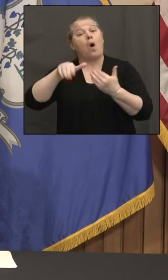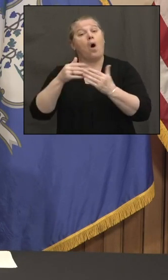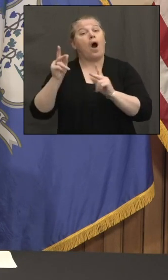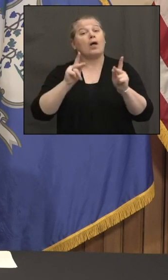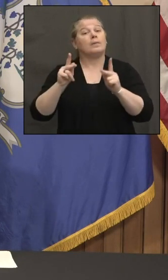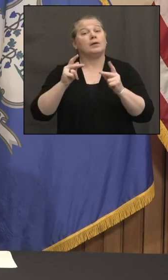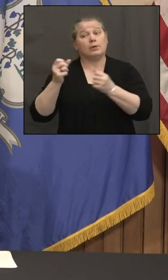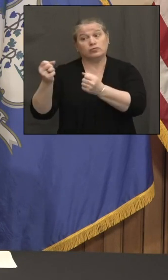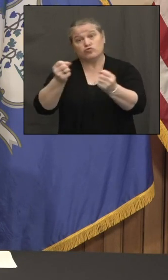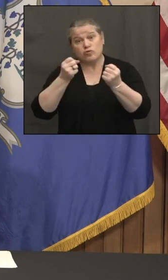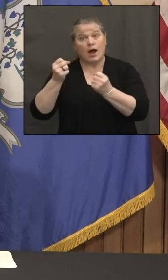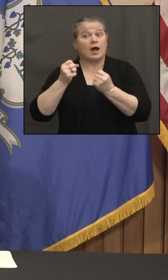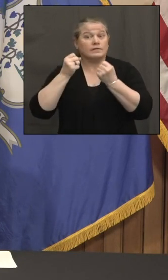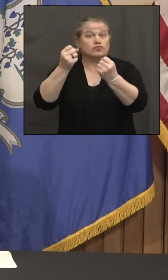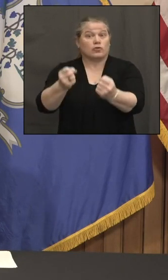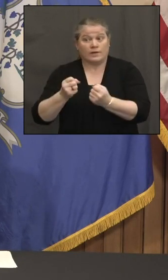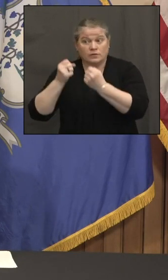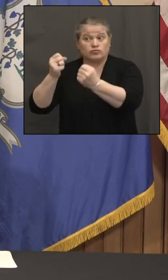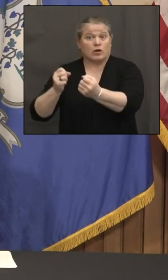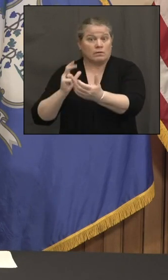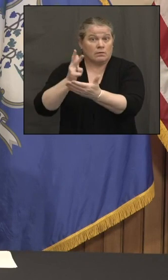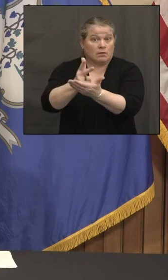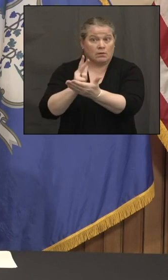rise in those people getting vaccinated?